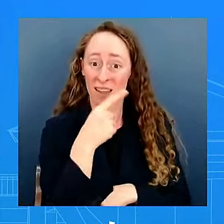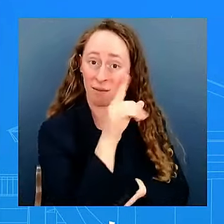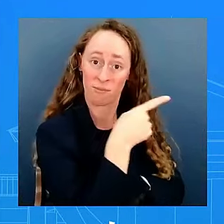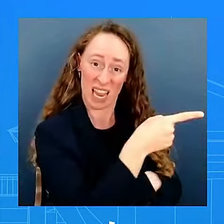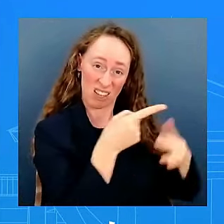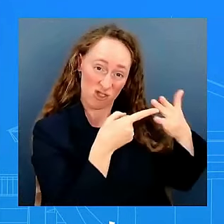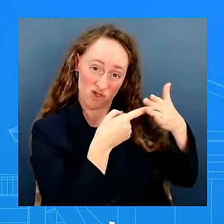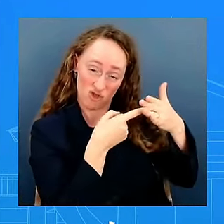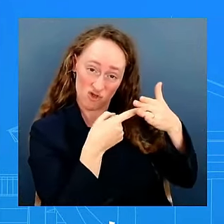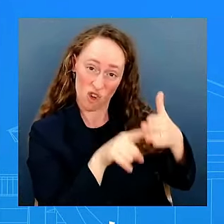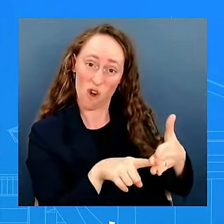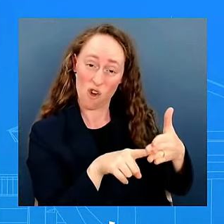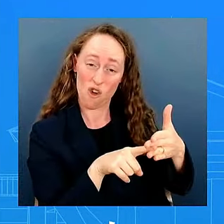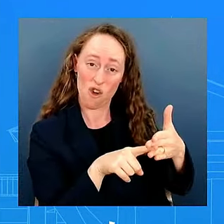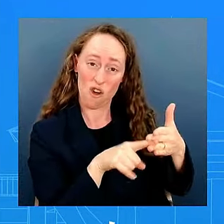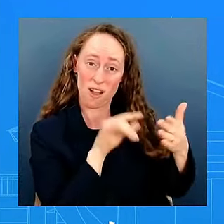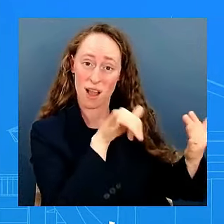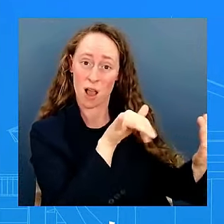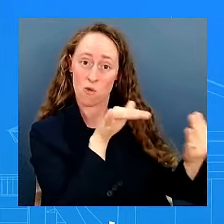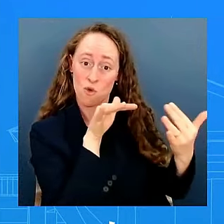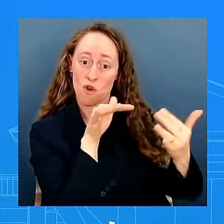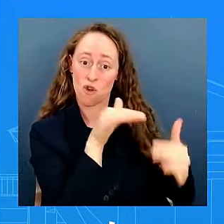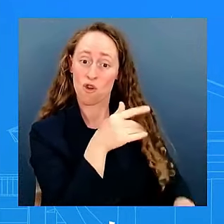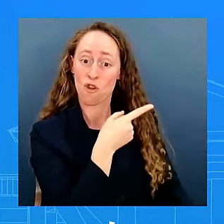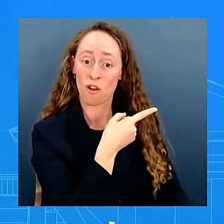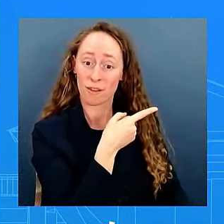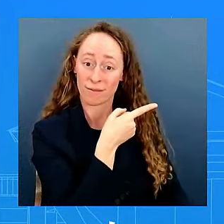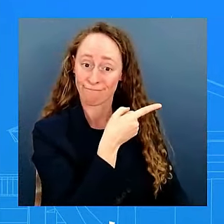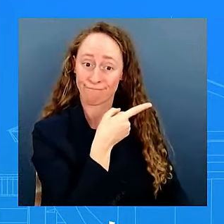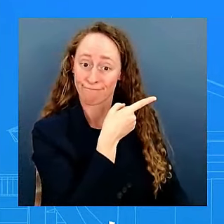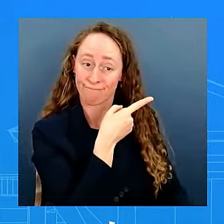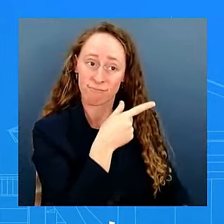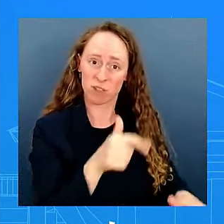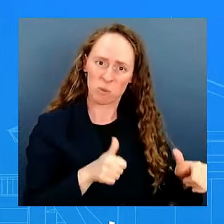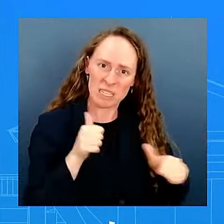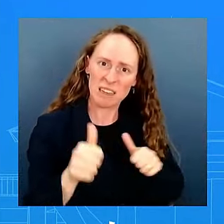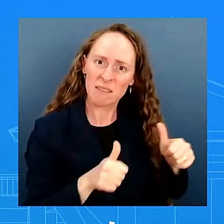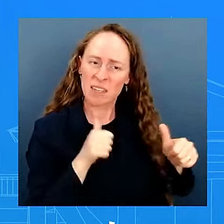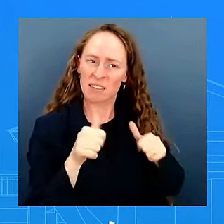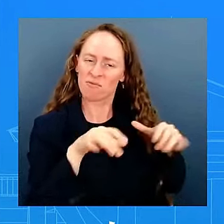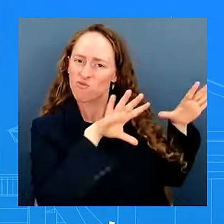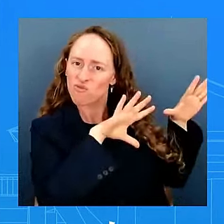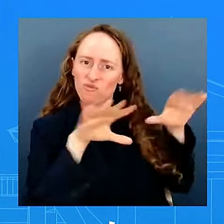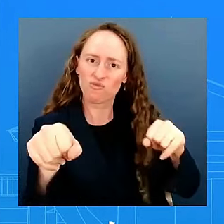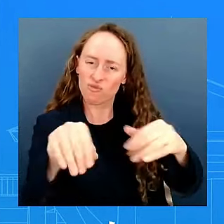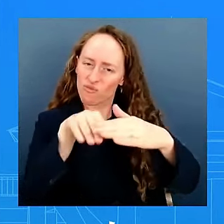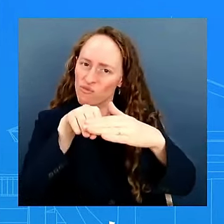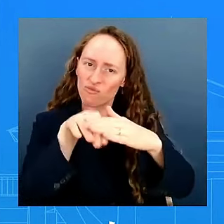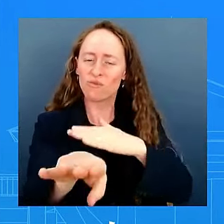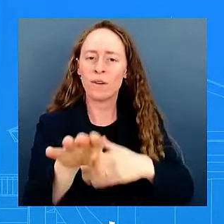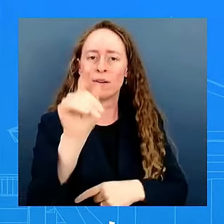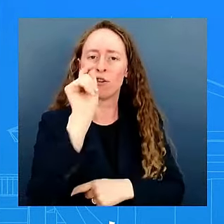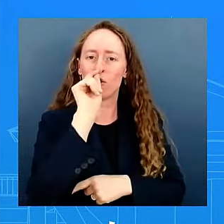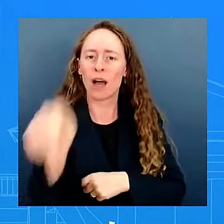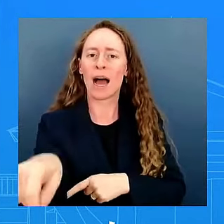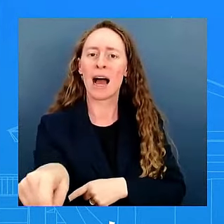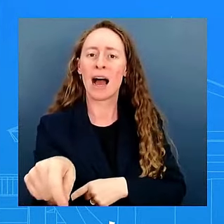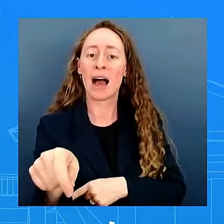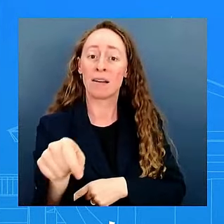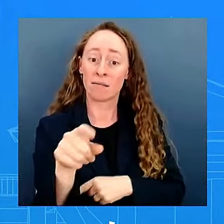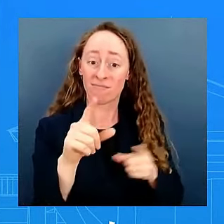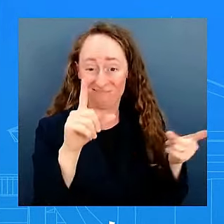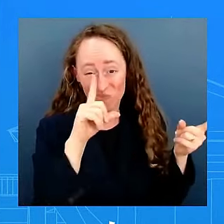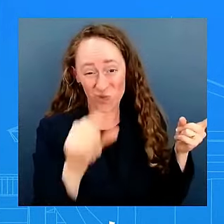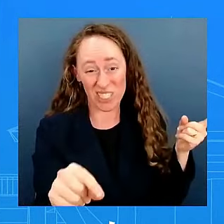ukraine uh this is their aggression this is what they have done this is what mr putin has done to be more specific uh and it uh